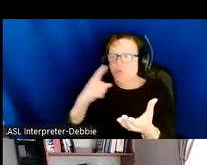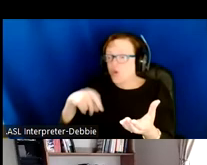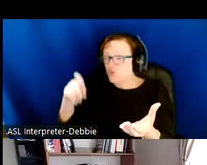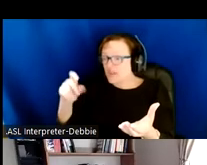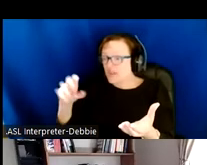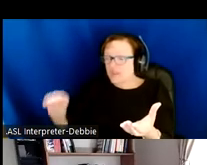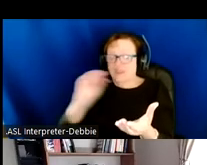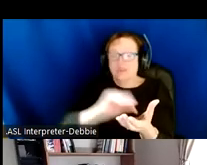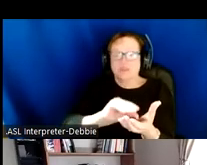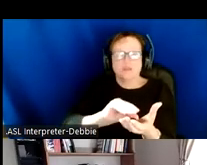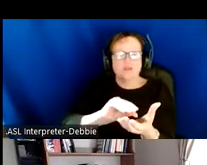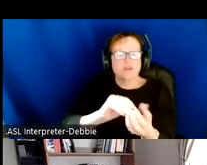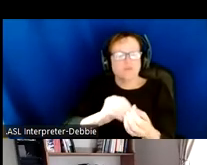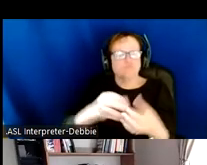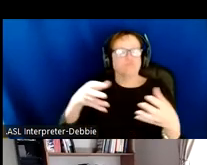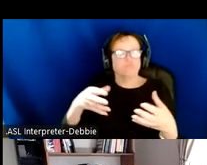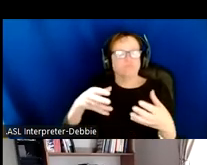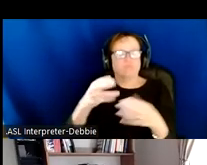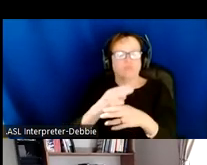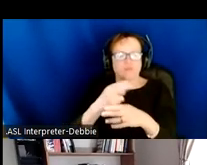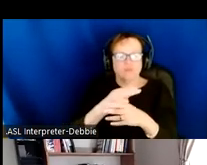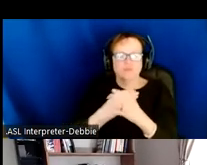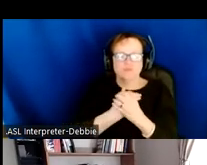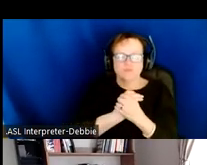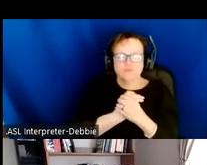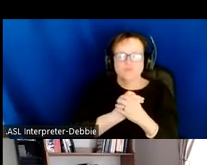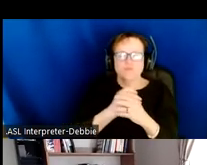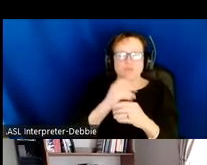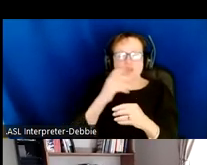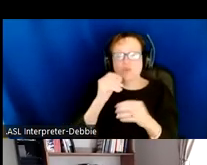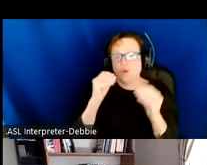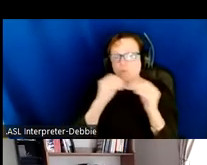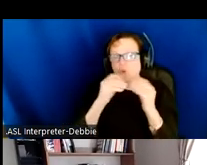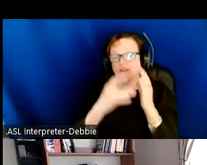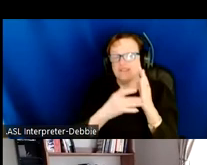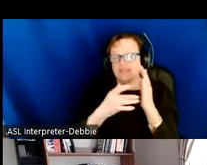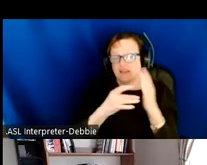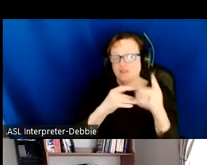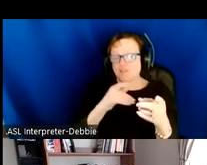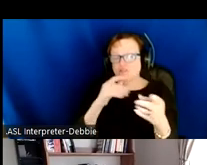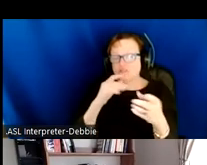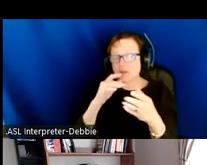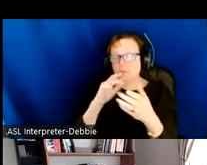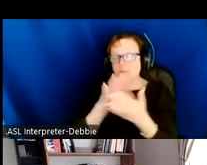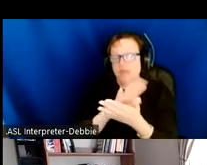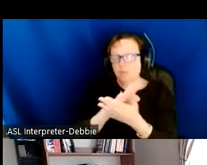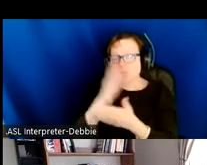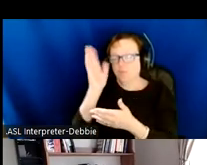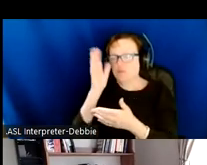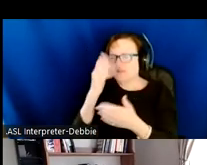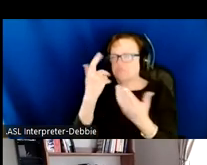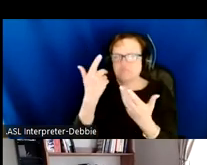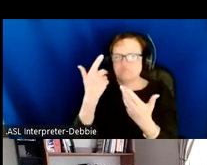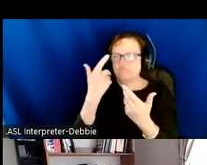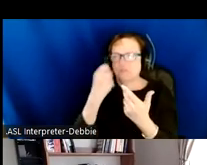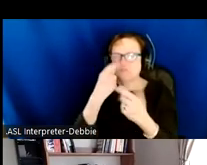And if you want to get a more deeper or more deep technical dive, I'll just point to a paper that we presented a couple months ago at the